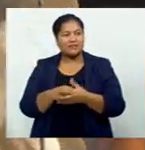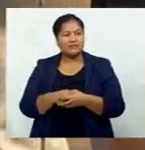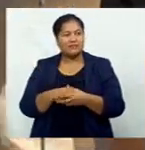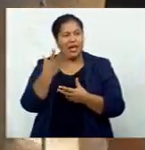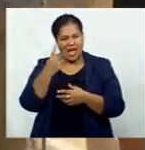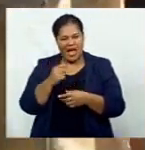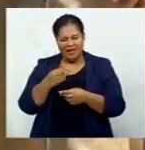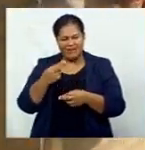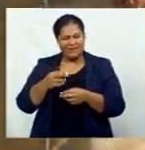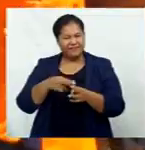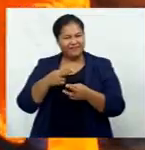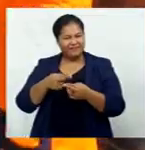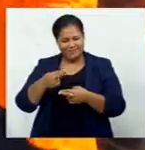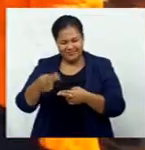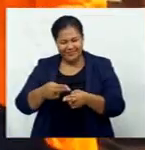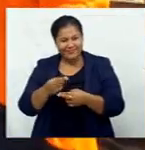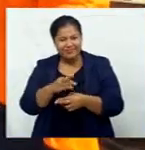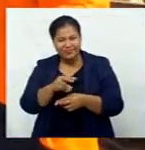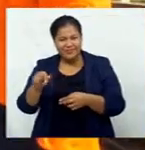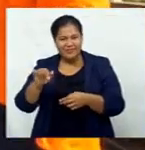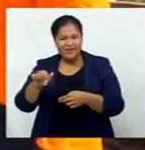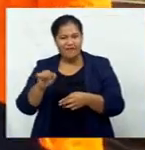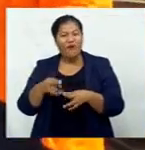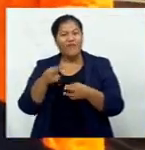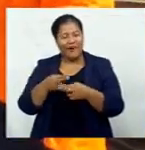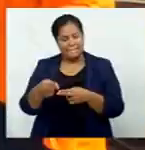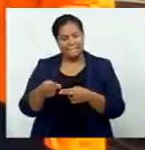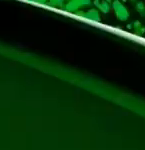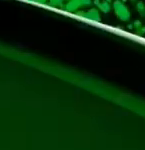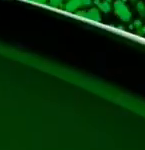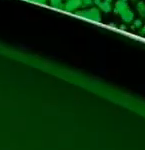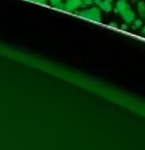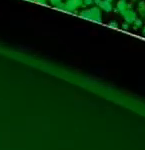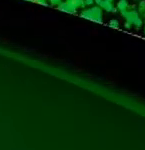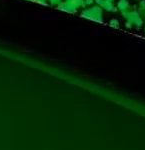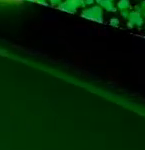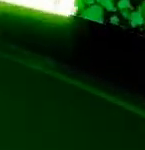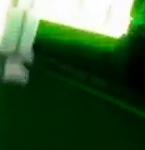for backyard farming. Eleanor Turanga Iwil, FBC News.